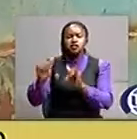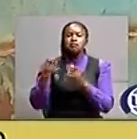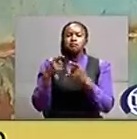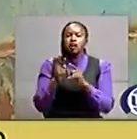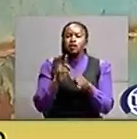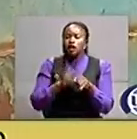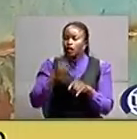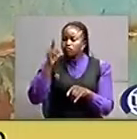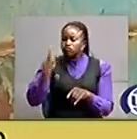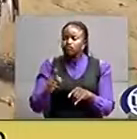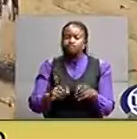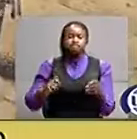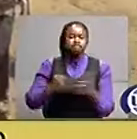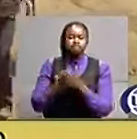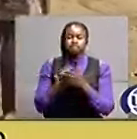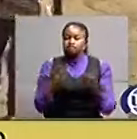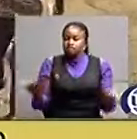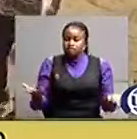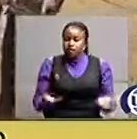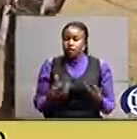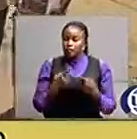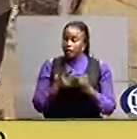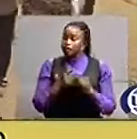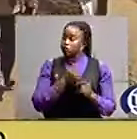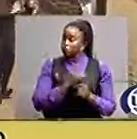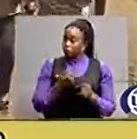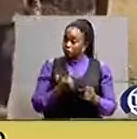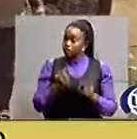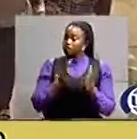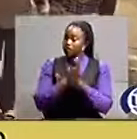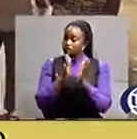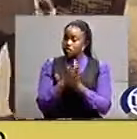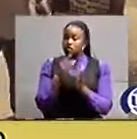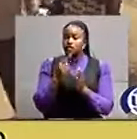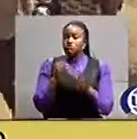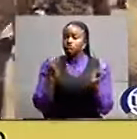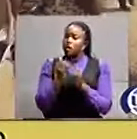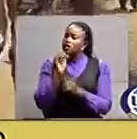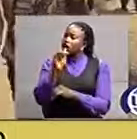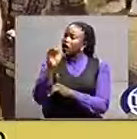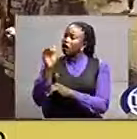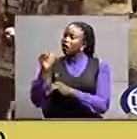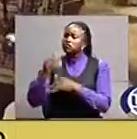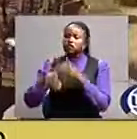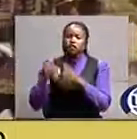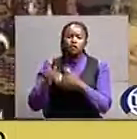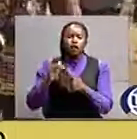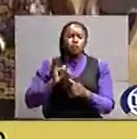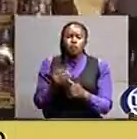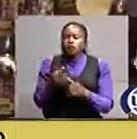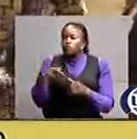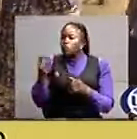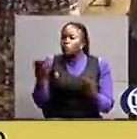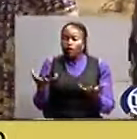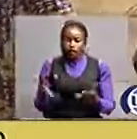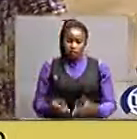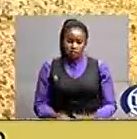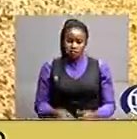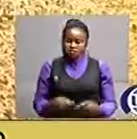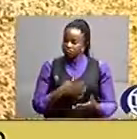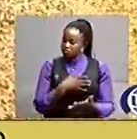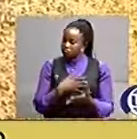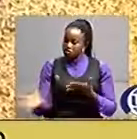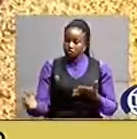to find a closed door kabugo father reveals that she tried asking the neighbors the whereabouts of the child but in vain